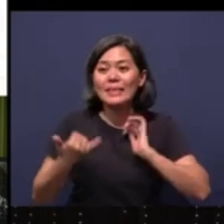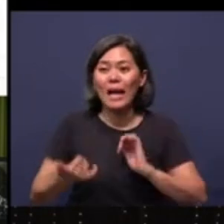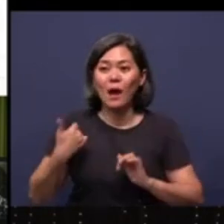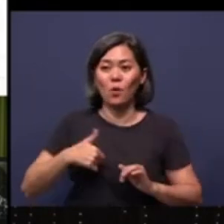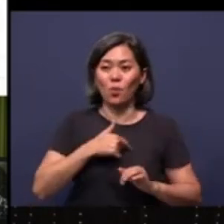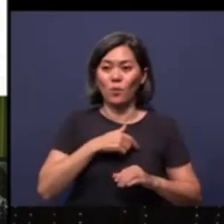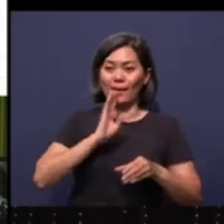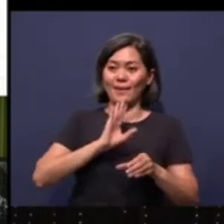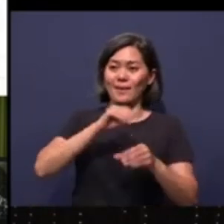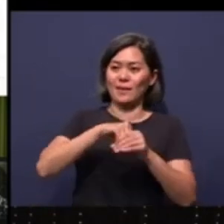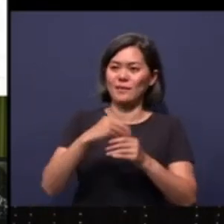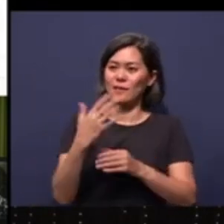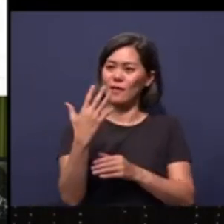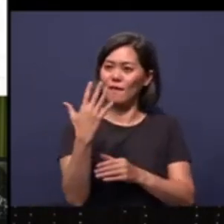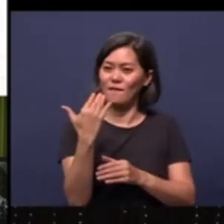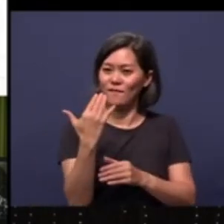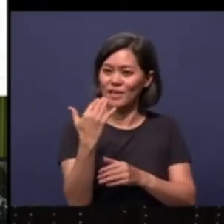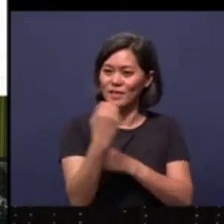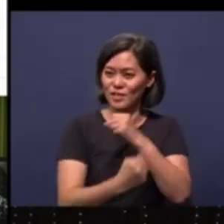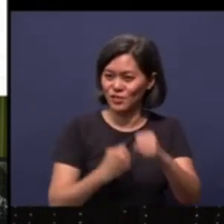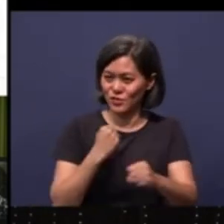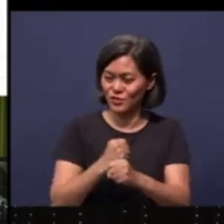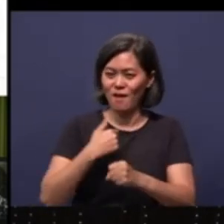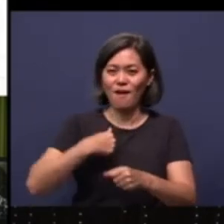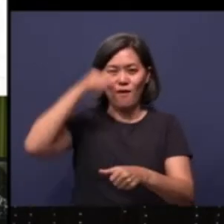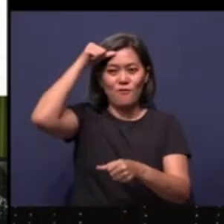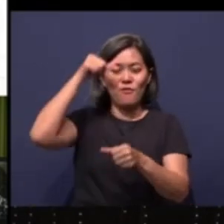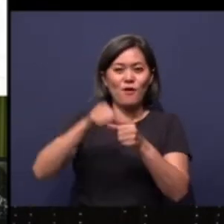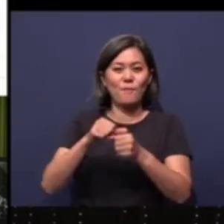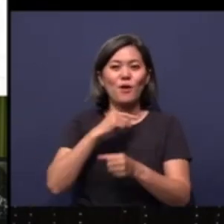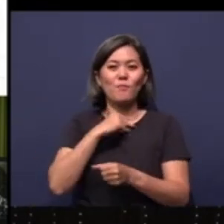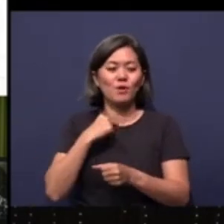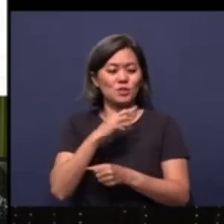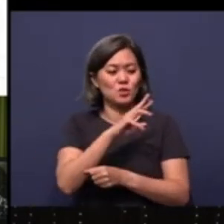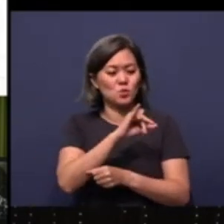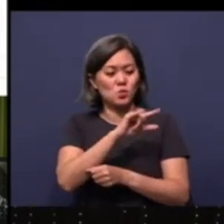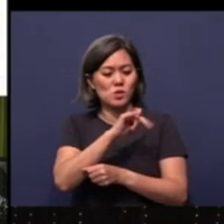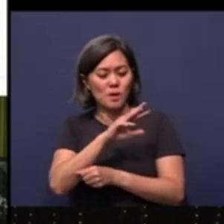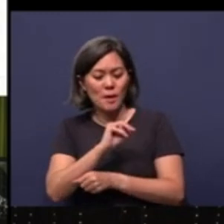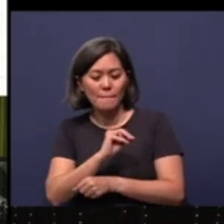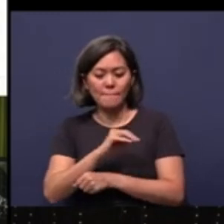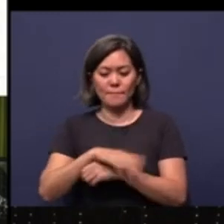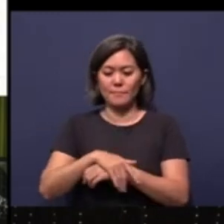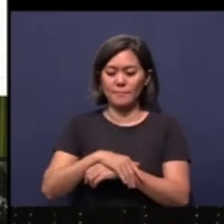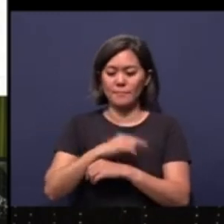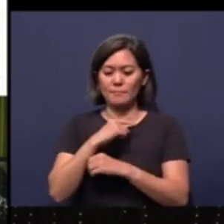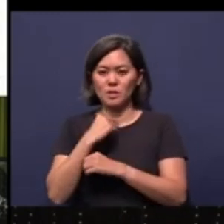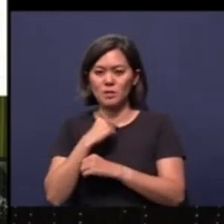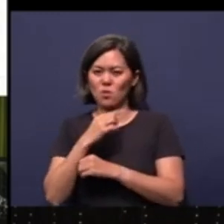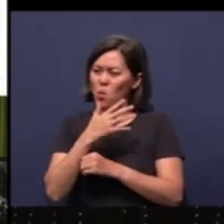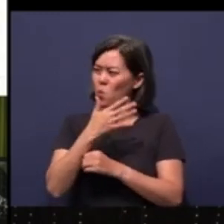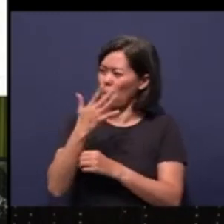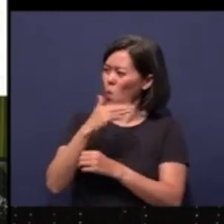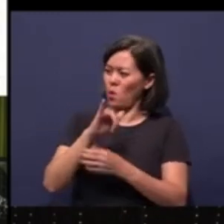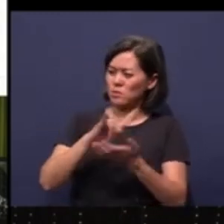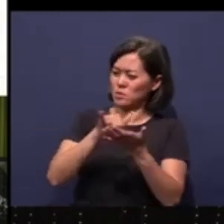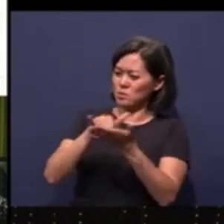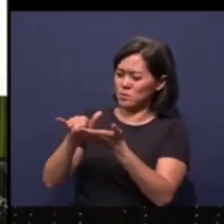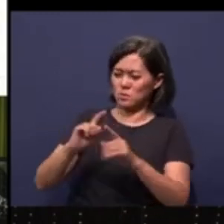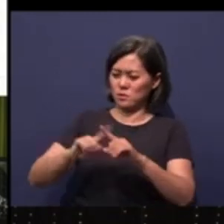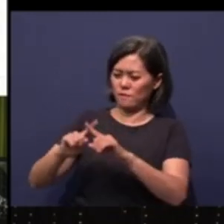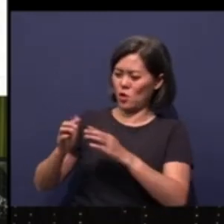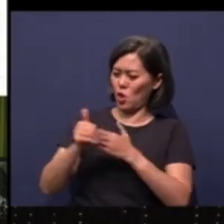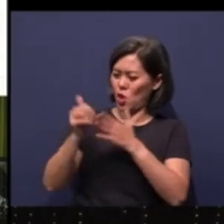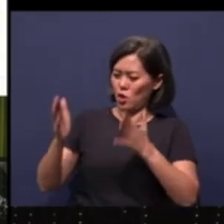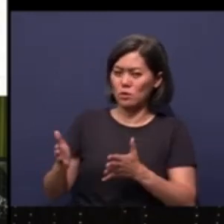15th year. I remember Pastor William, Pastor Alvin, those, these leaders, they